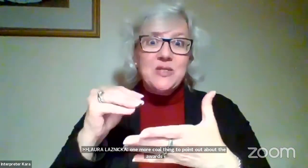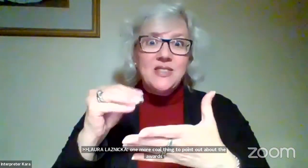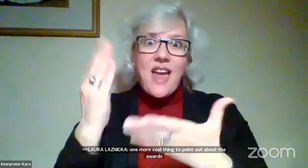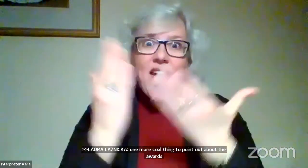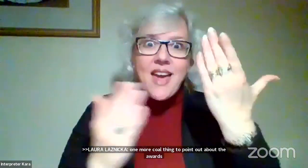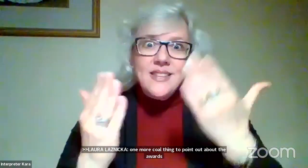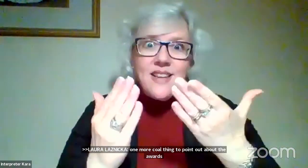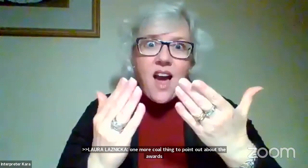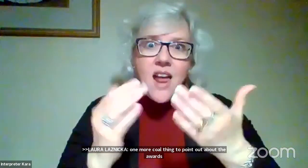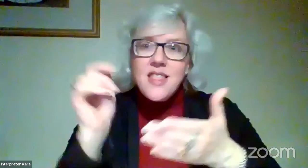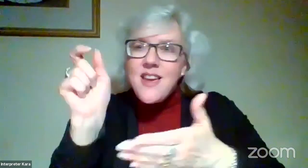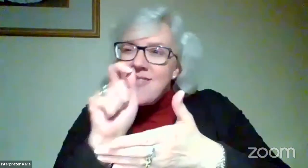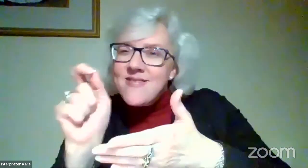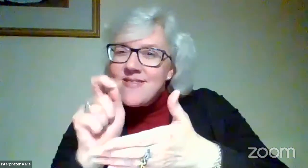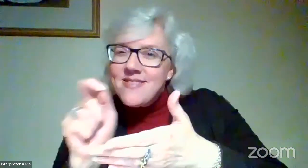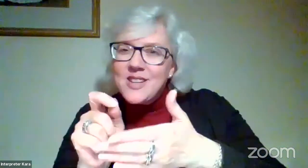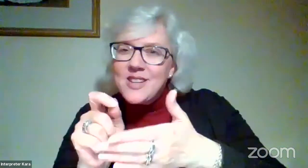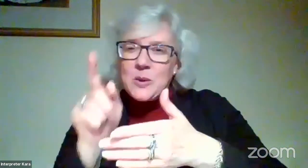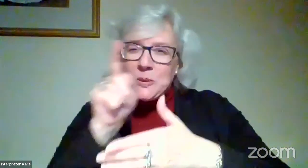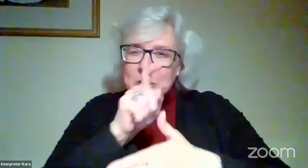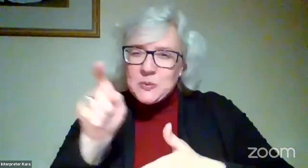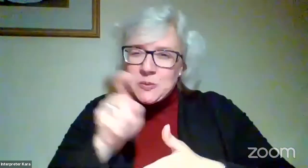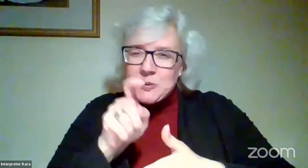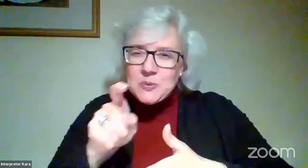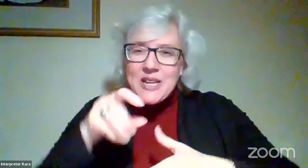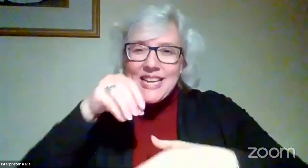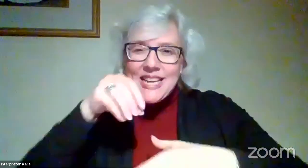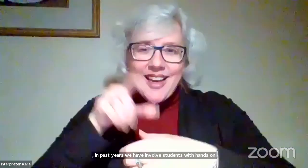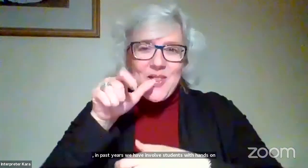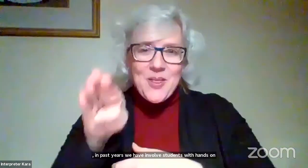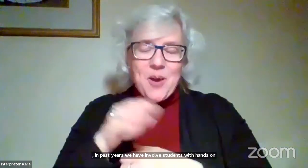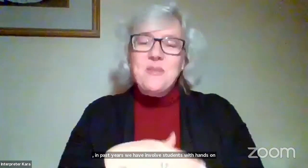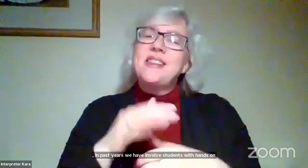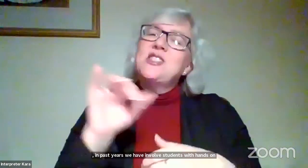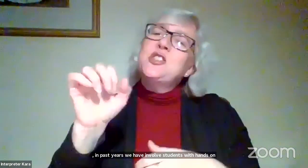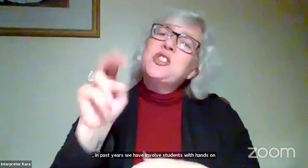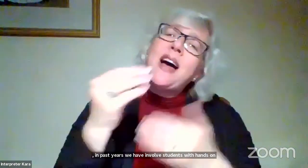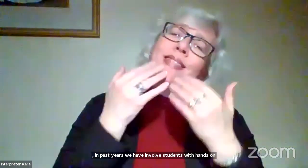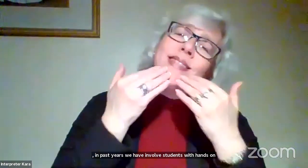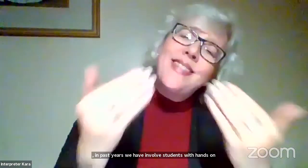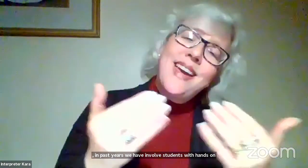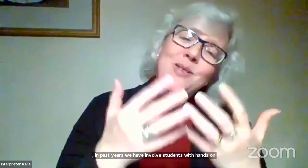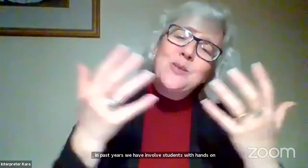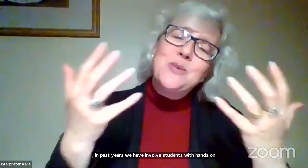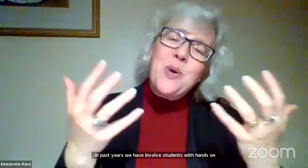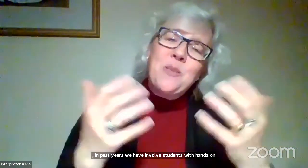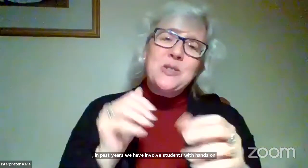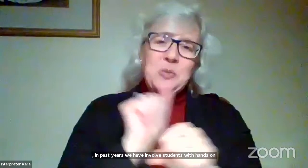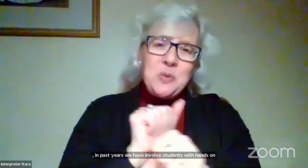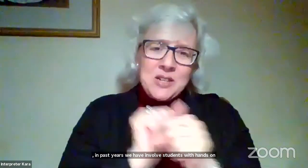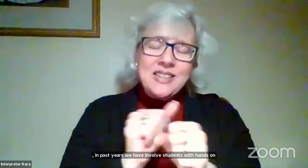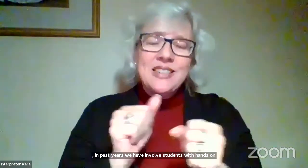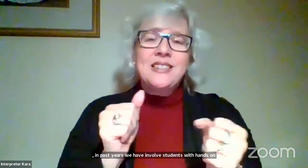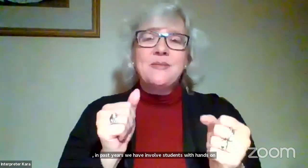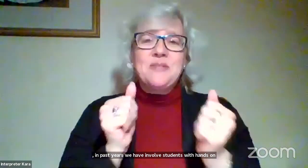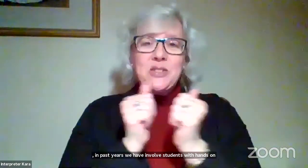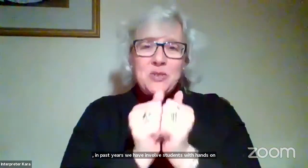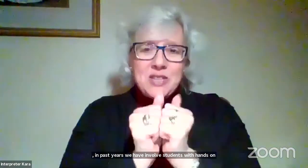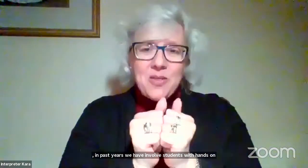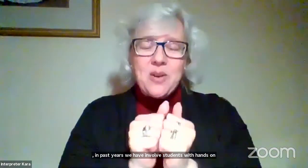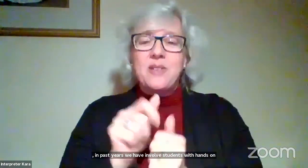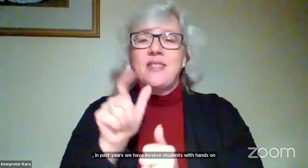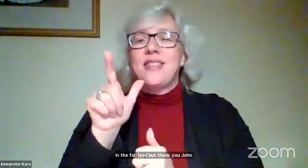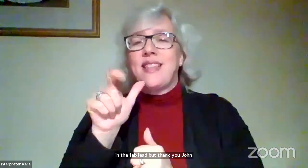etching of the words in the Fab Lab. But, John, thank you so much for working with the lab for this year's